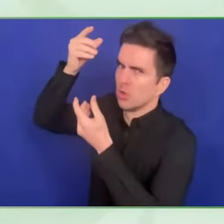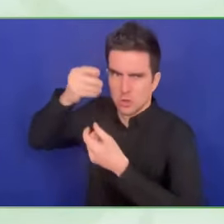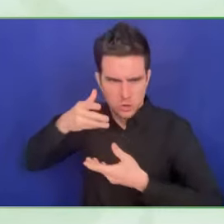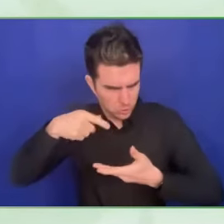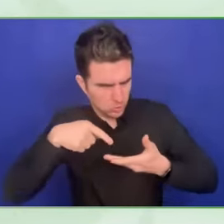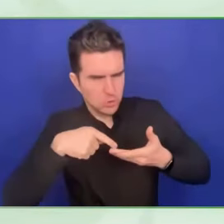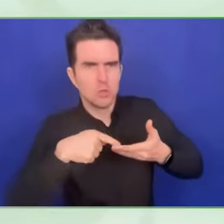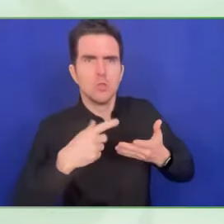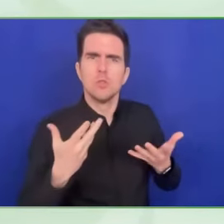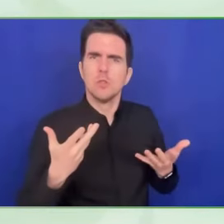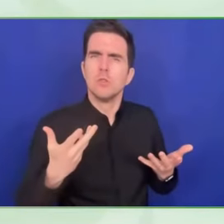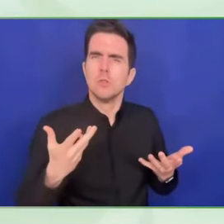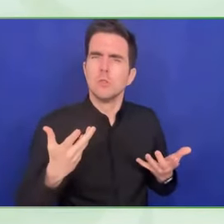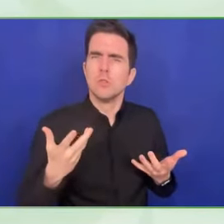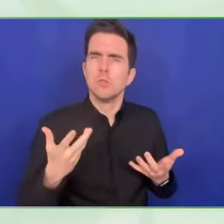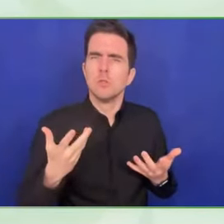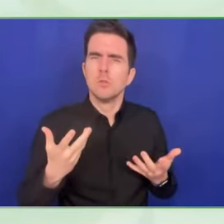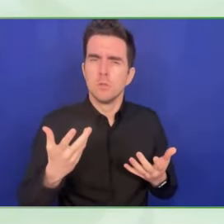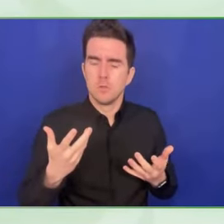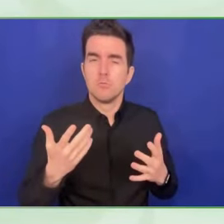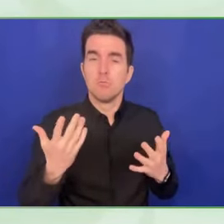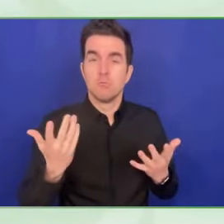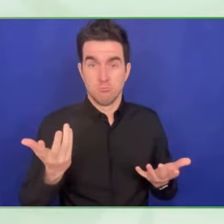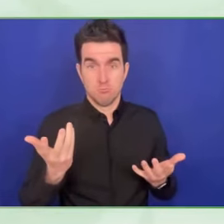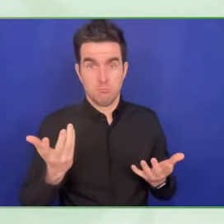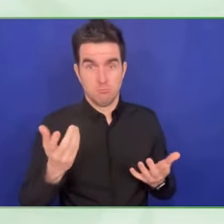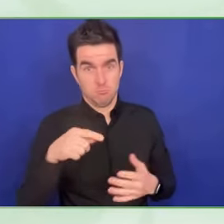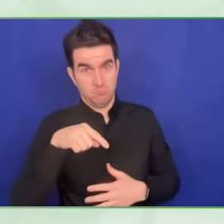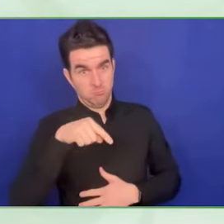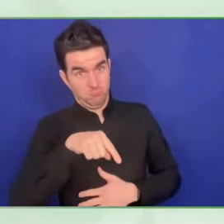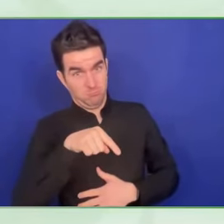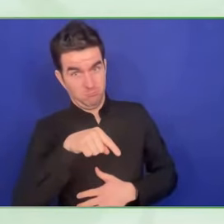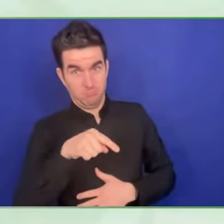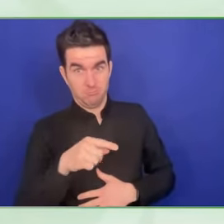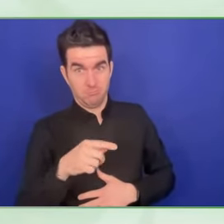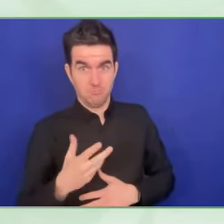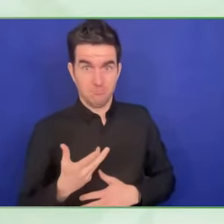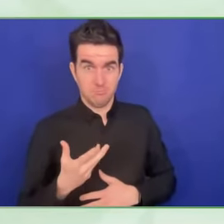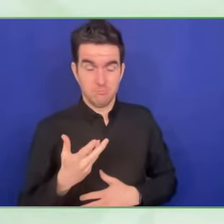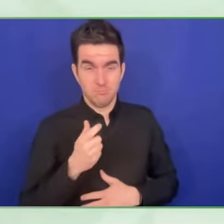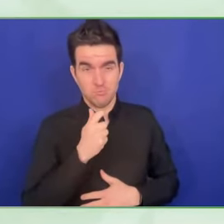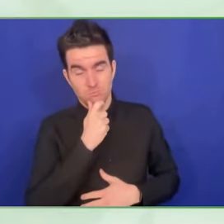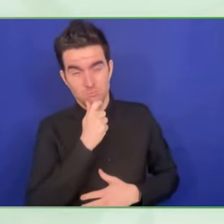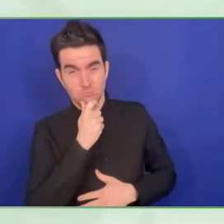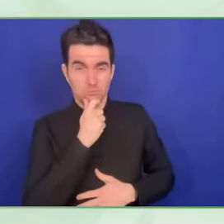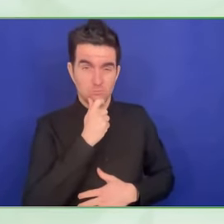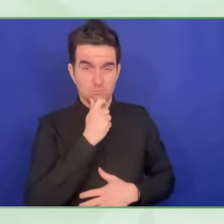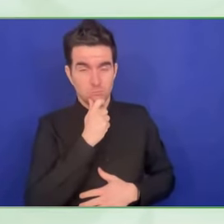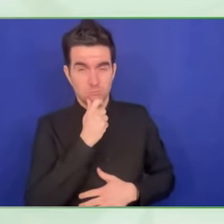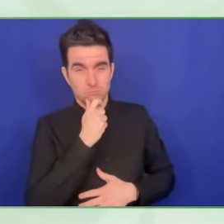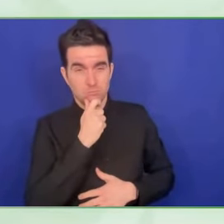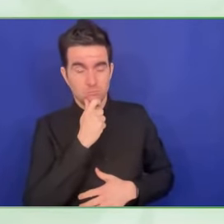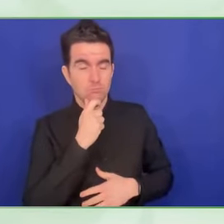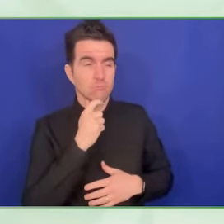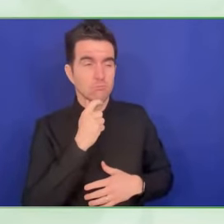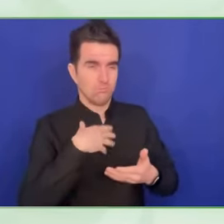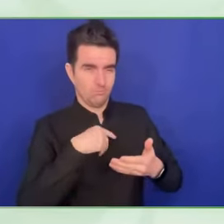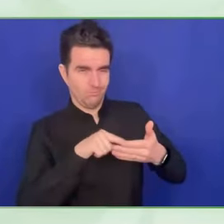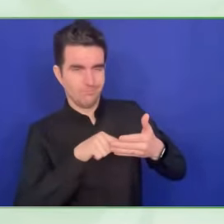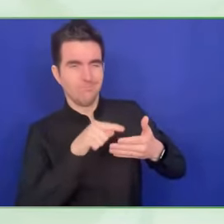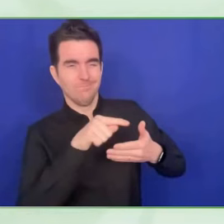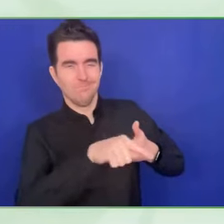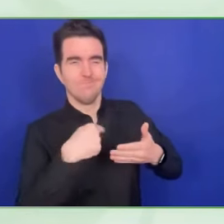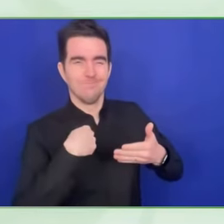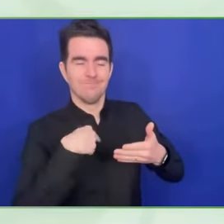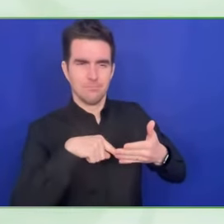subtitles. If you are deaf, it's possible that you need to use subtitles when you are going to the doctor, to an